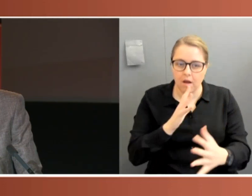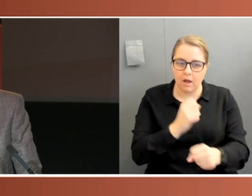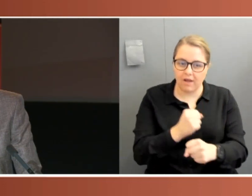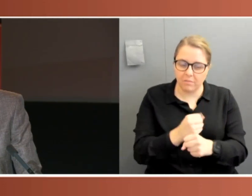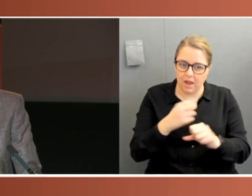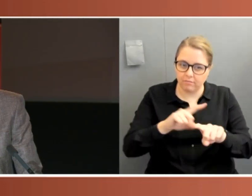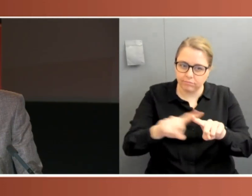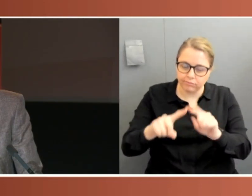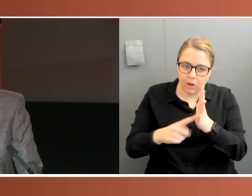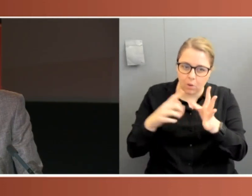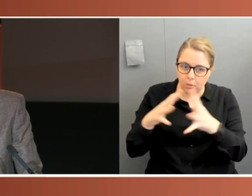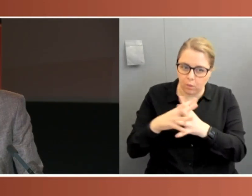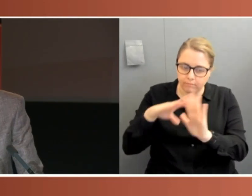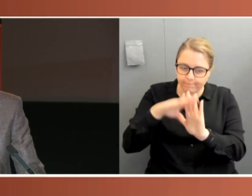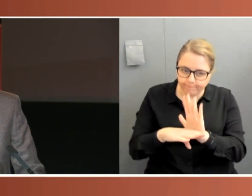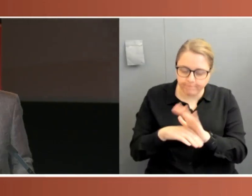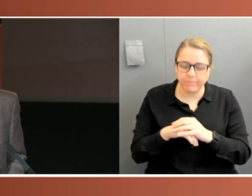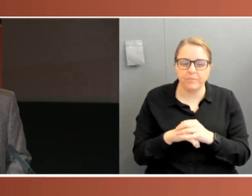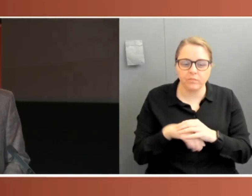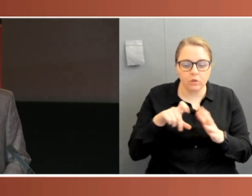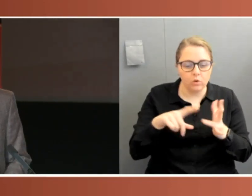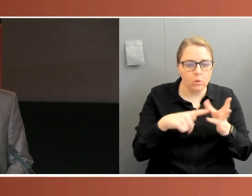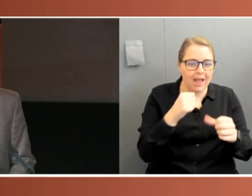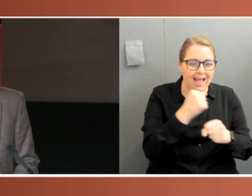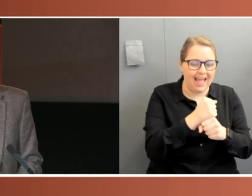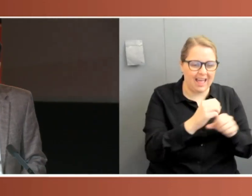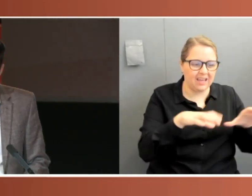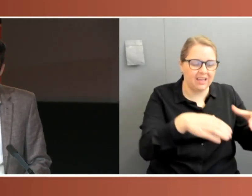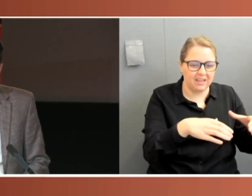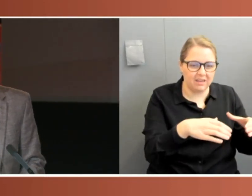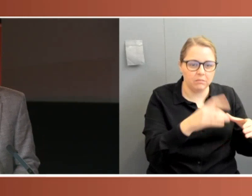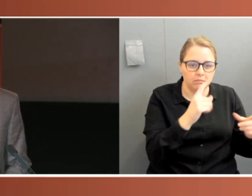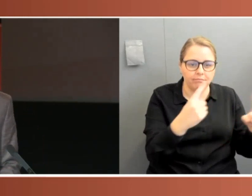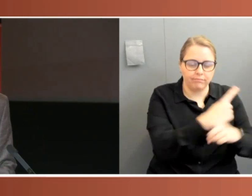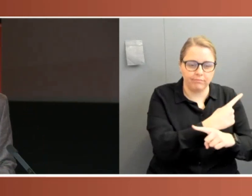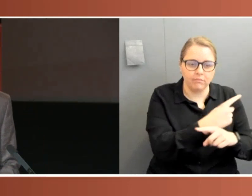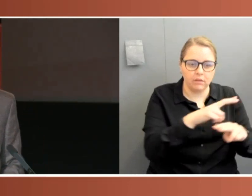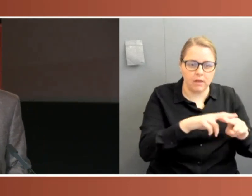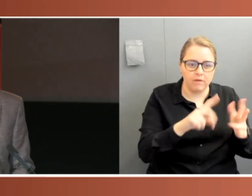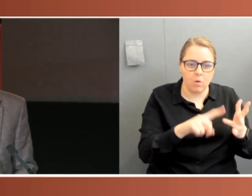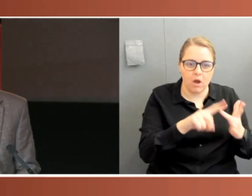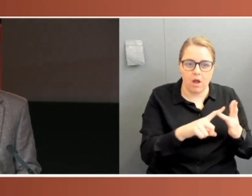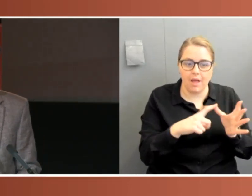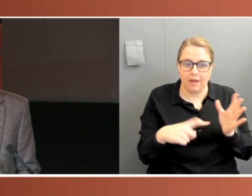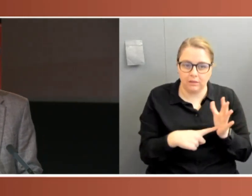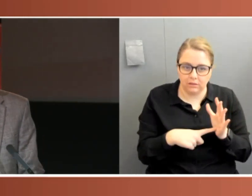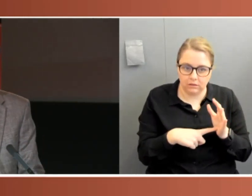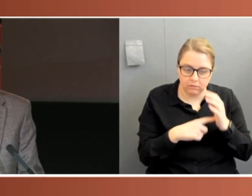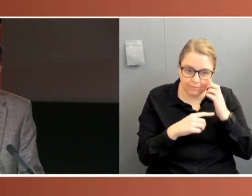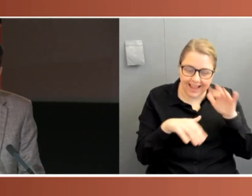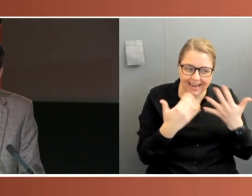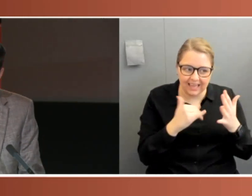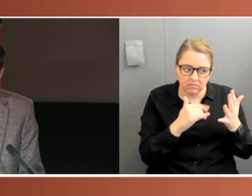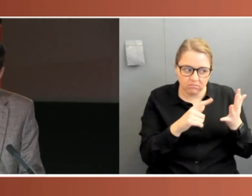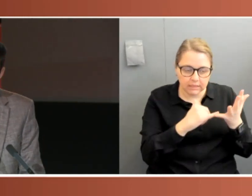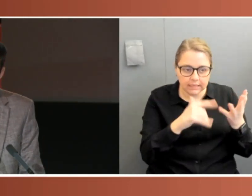overturn the ruling. The COAG Legislation Amendment Bill would amend the FOI Act to expressly include the National Cabinet and any of its subcommittees, providing